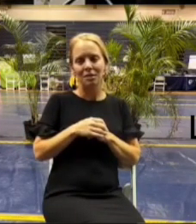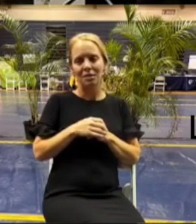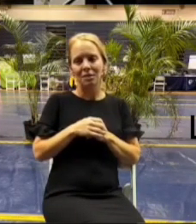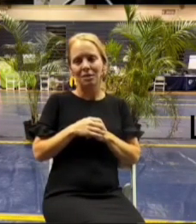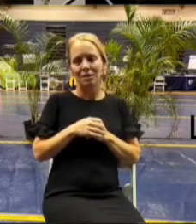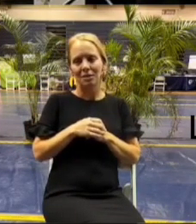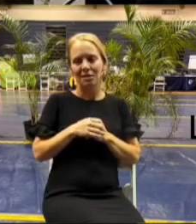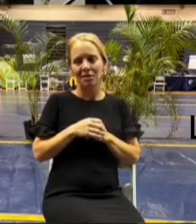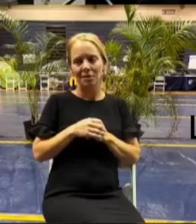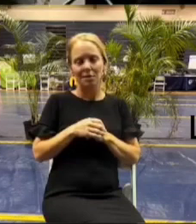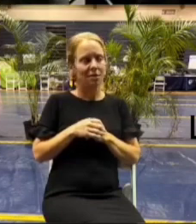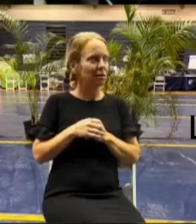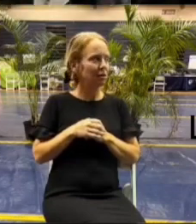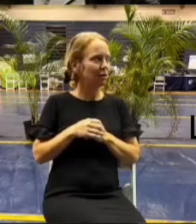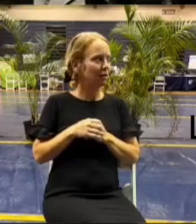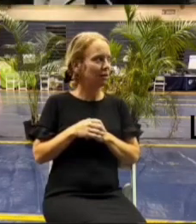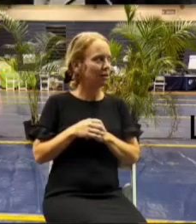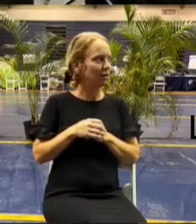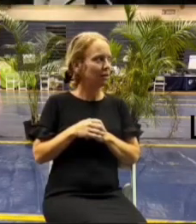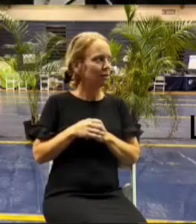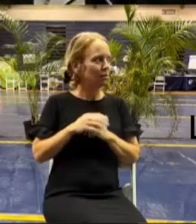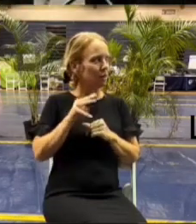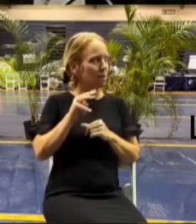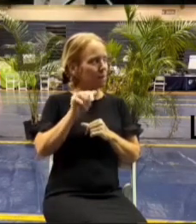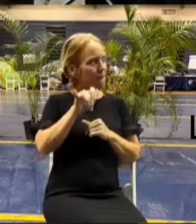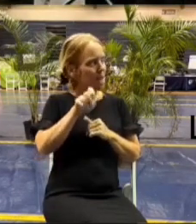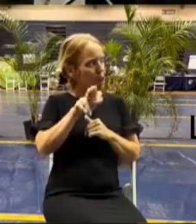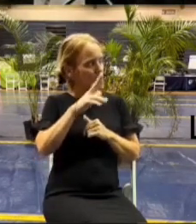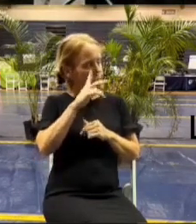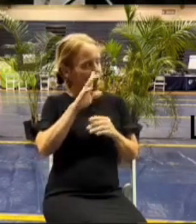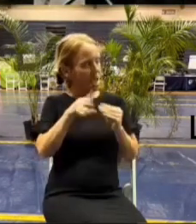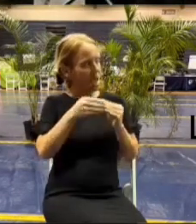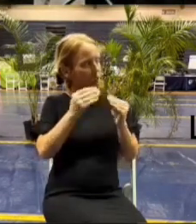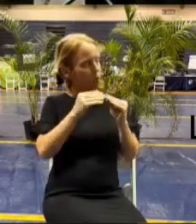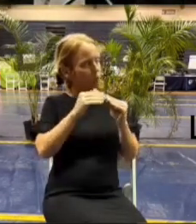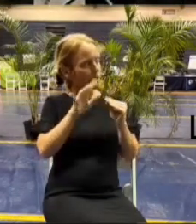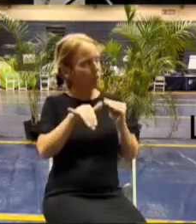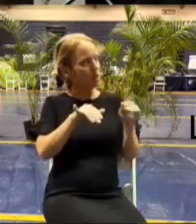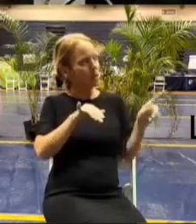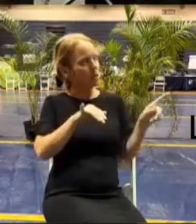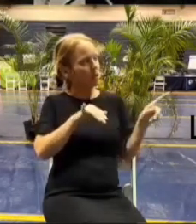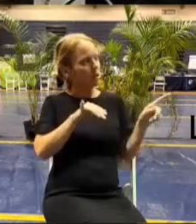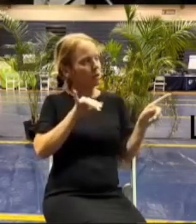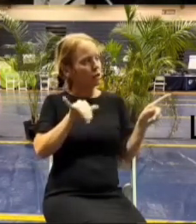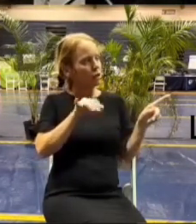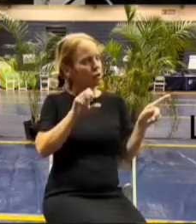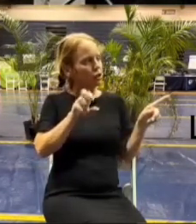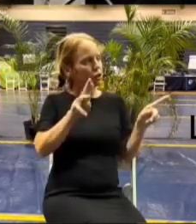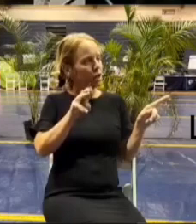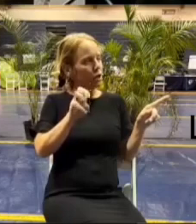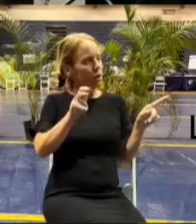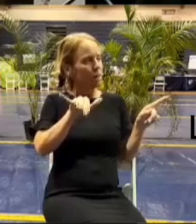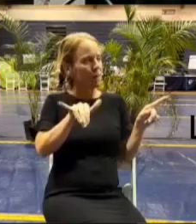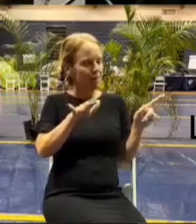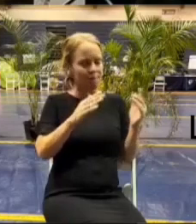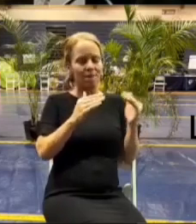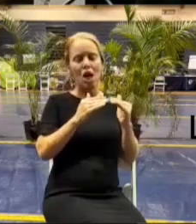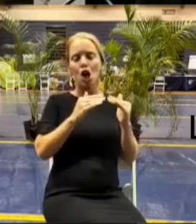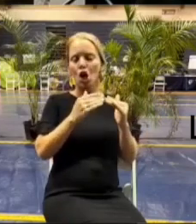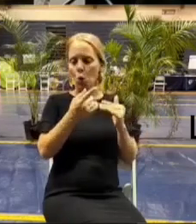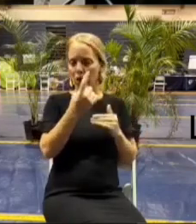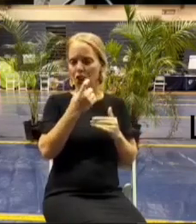you colonel uh mayor to add a little bit more and again raise your hand to jeremy thank you for that question that's a fair question